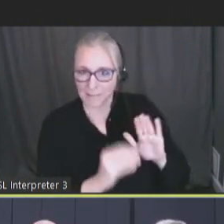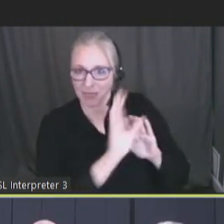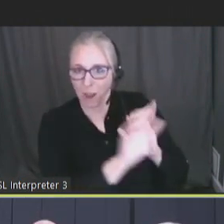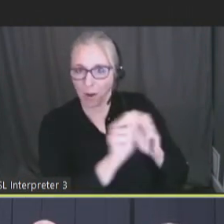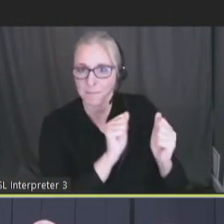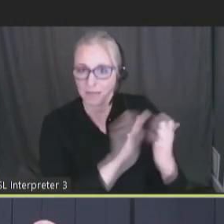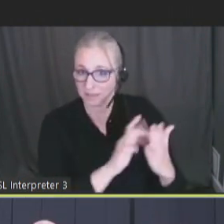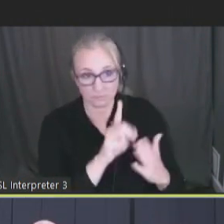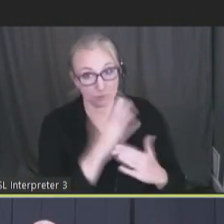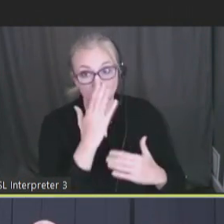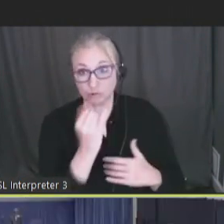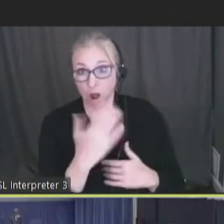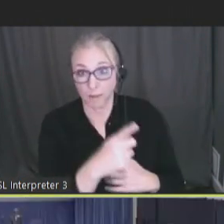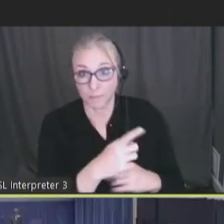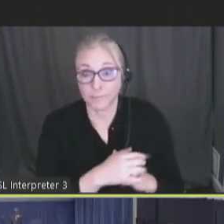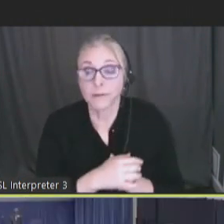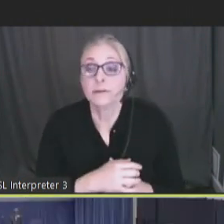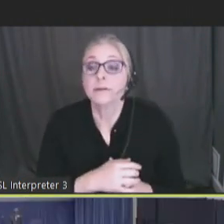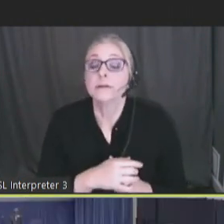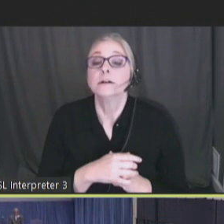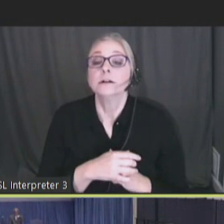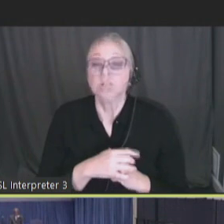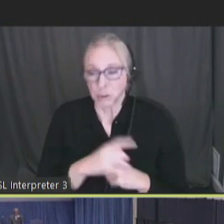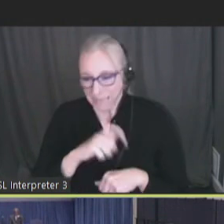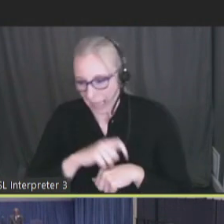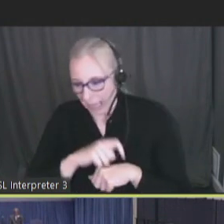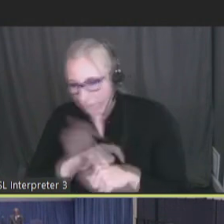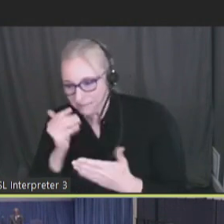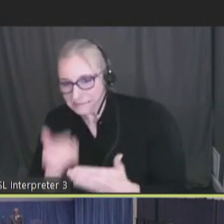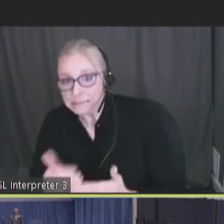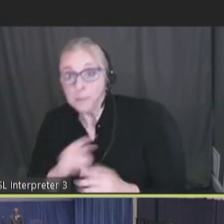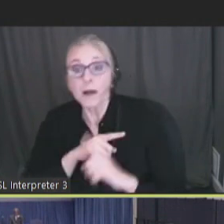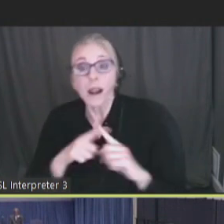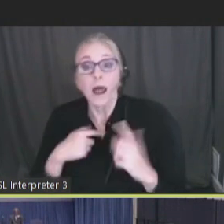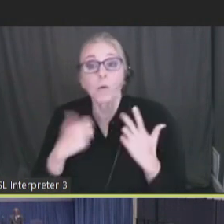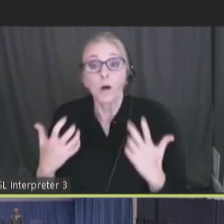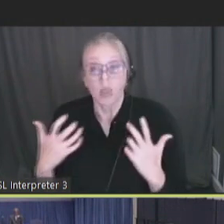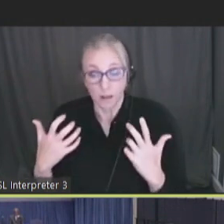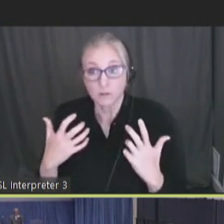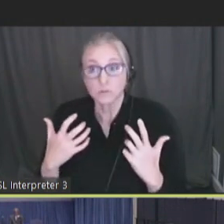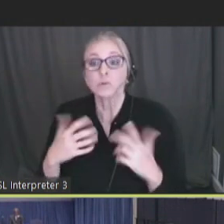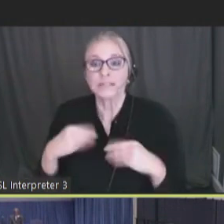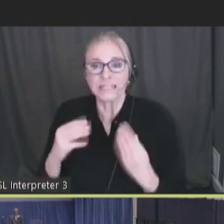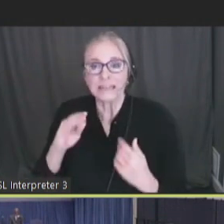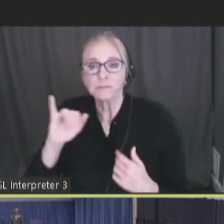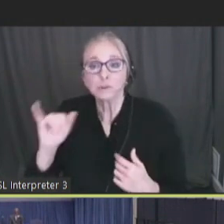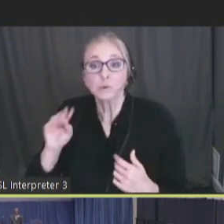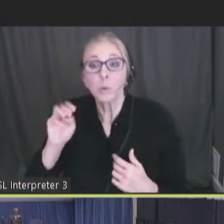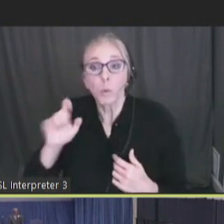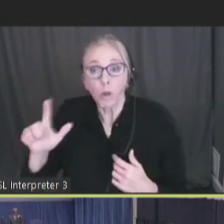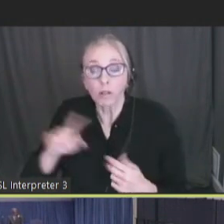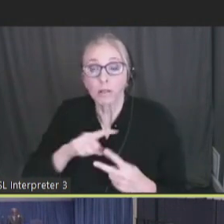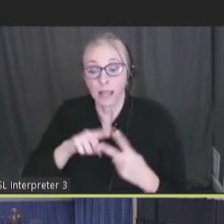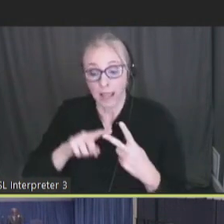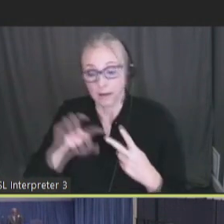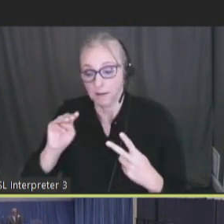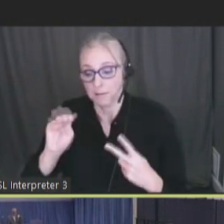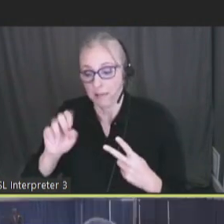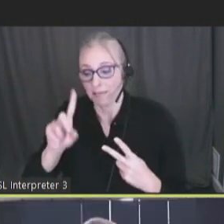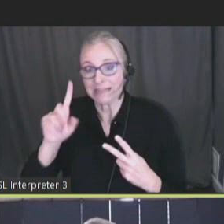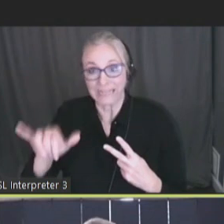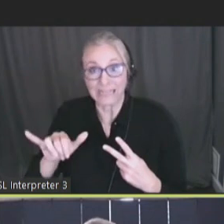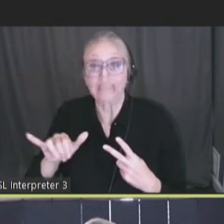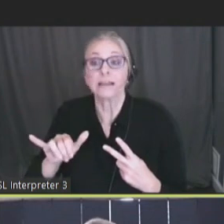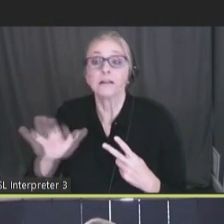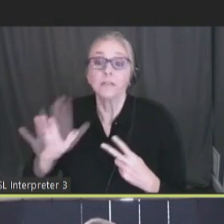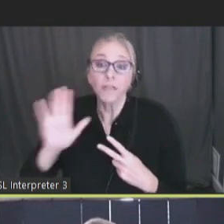Marc So, we're pushing time just a bit, but I want to allow Jewel and Melody to bring their questions or